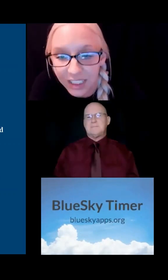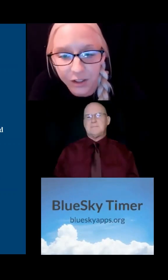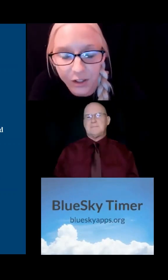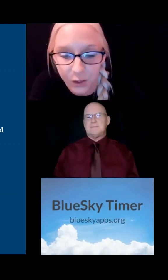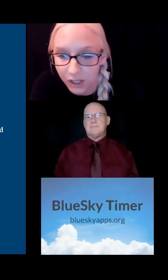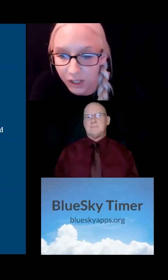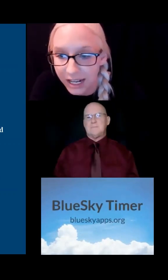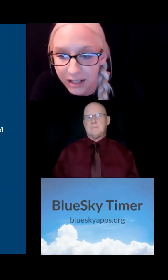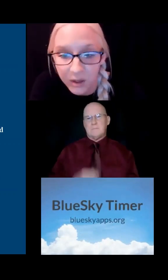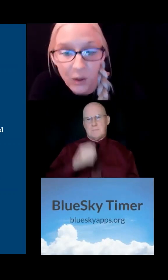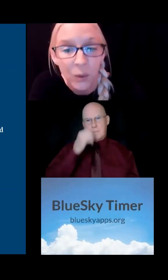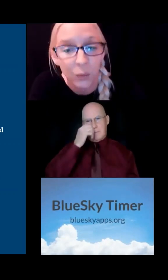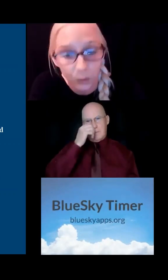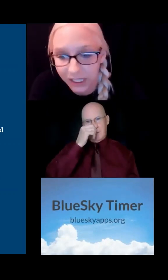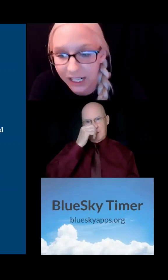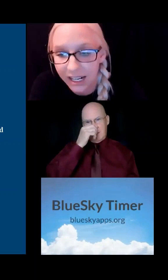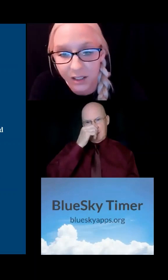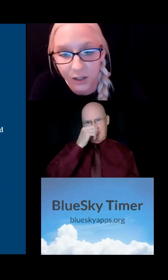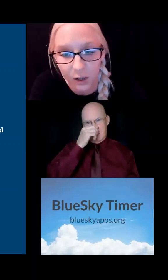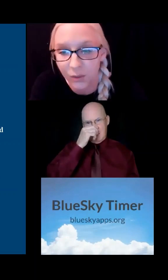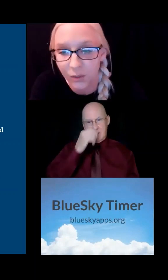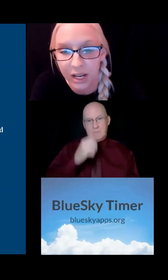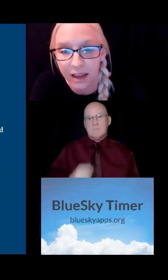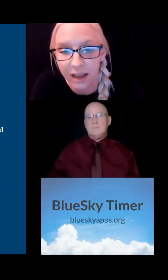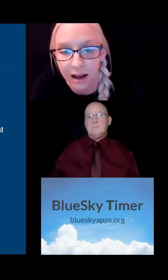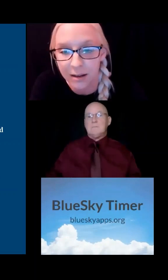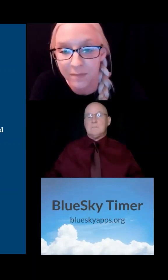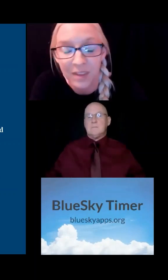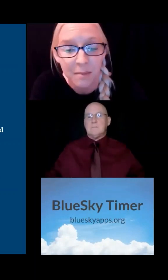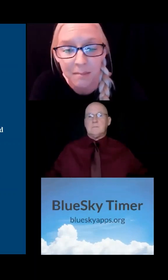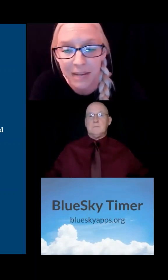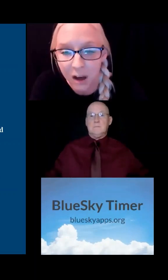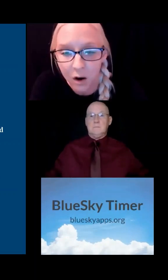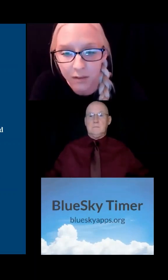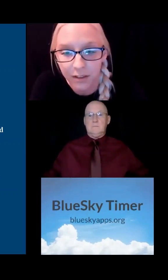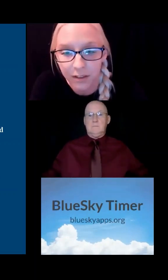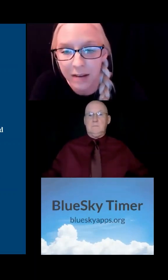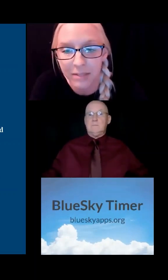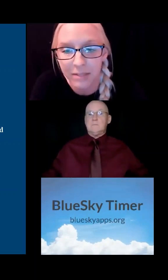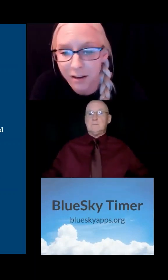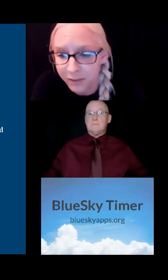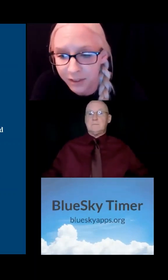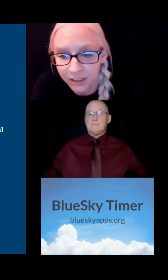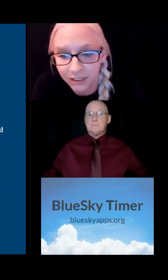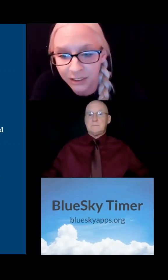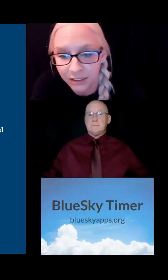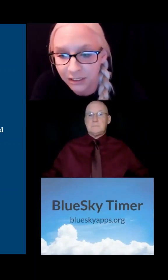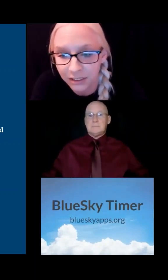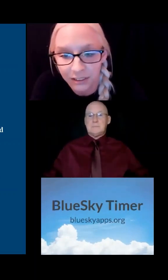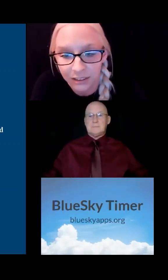Our story really, it starts with myself. I'm deaf.